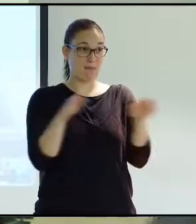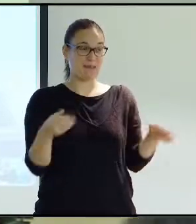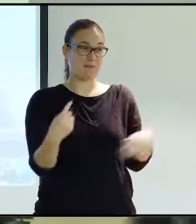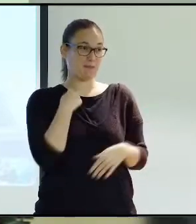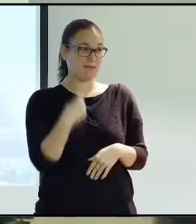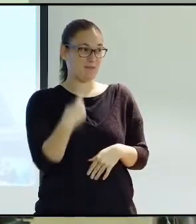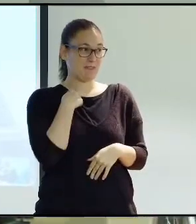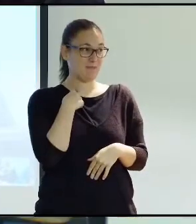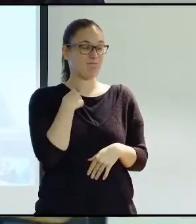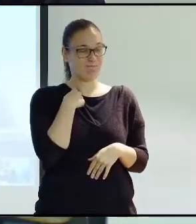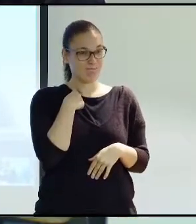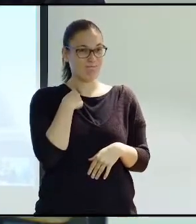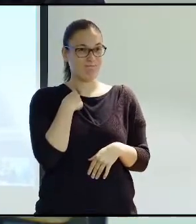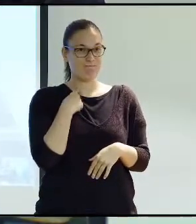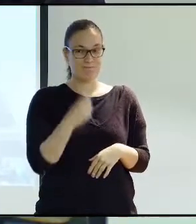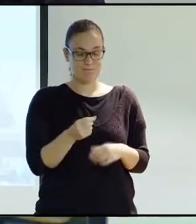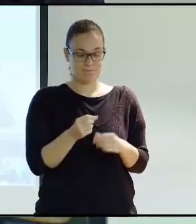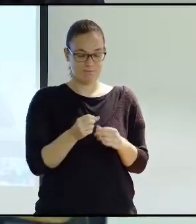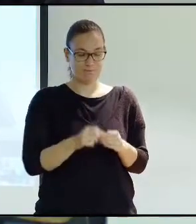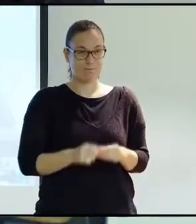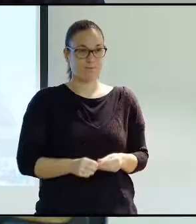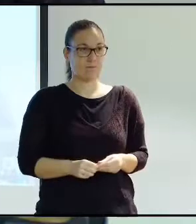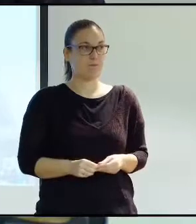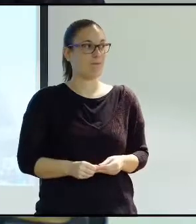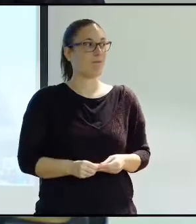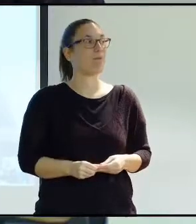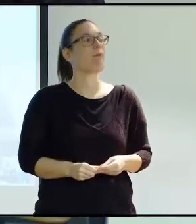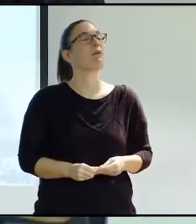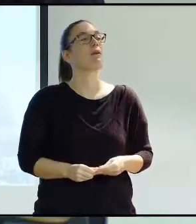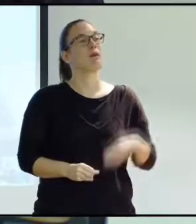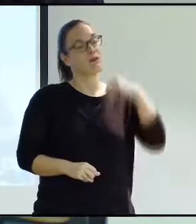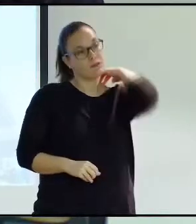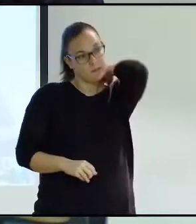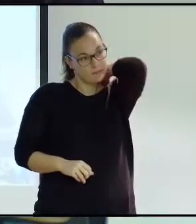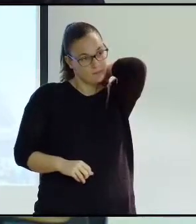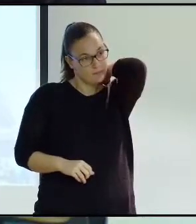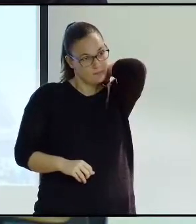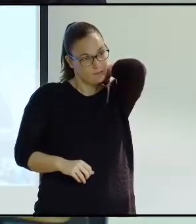the panel that preceded us, and they're not going to be able to hear our panel.